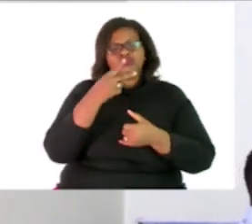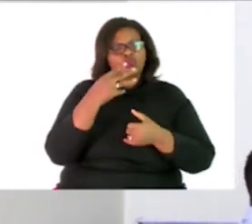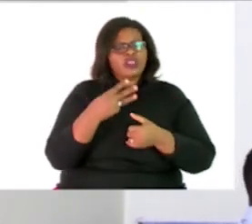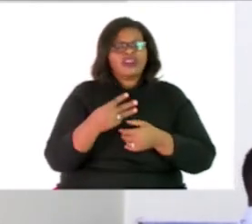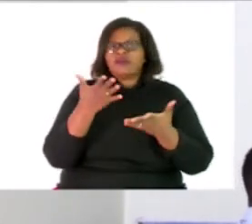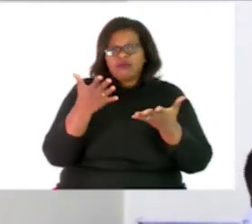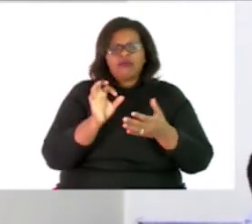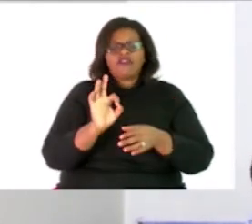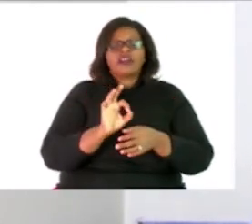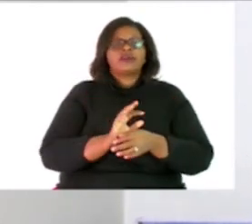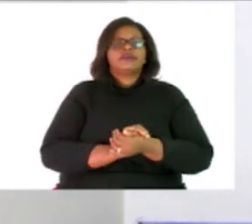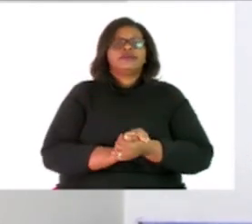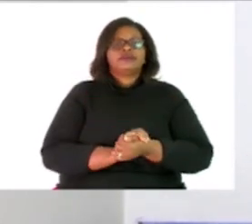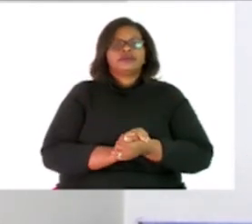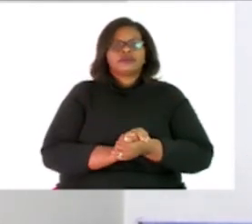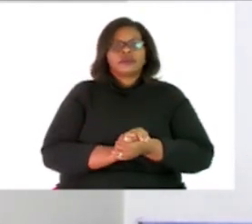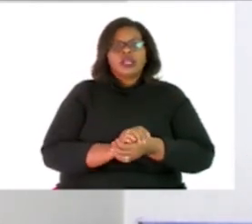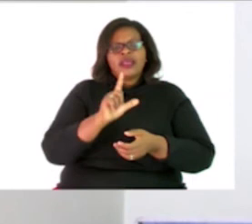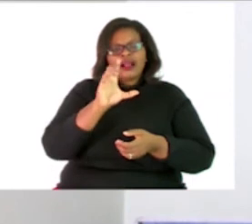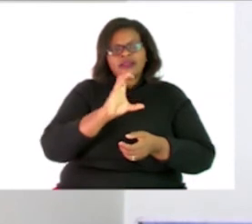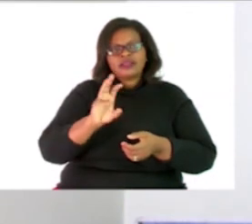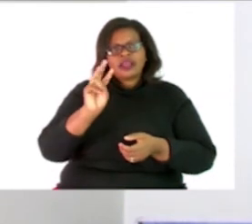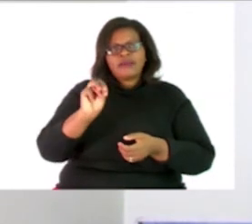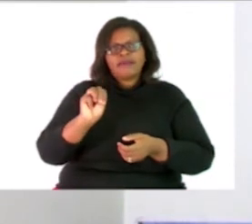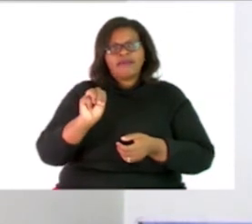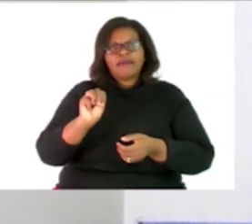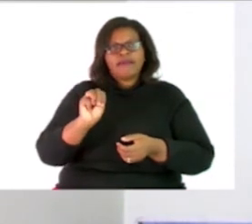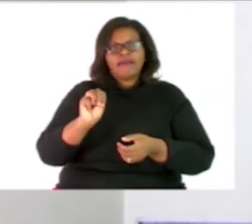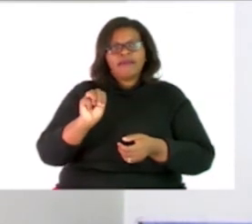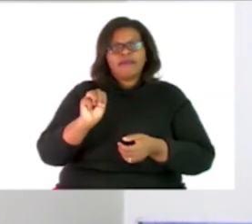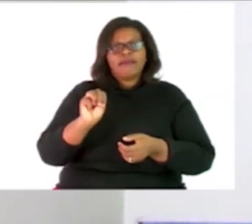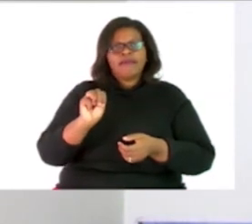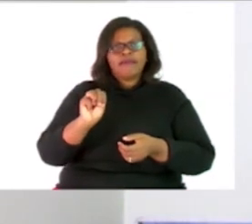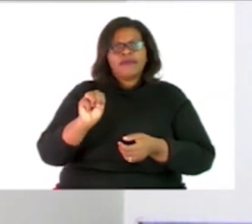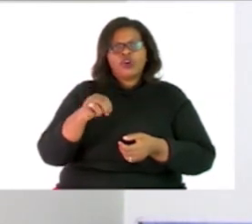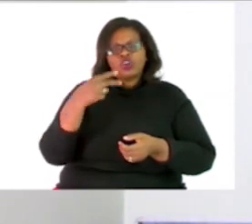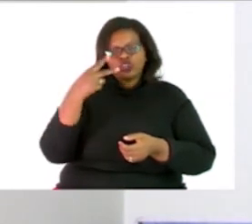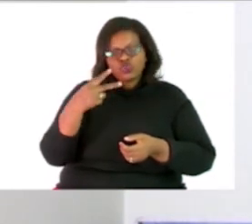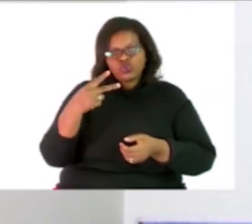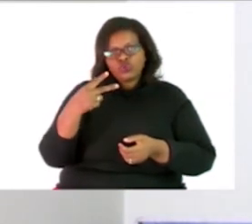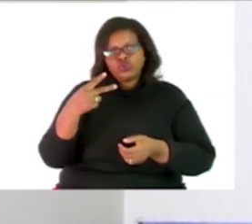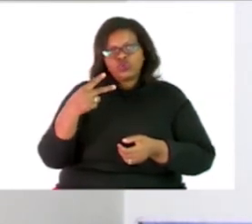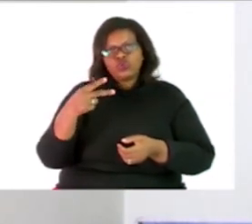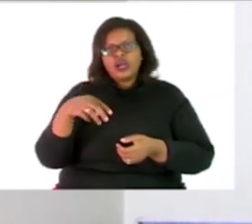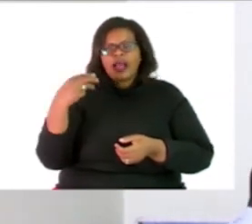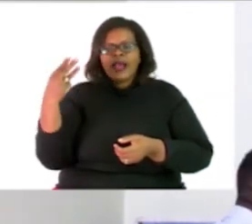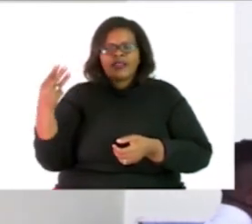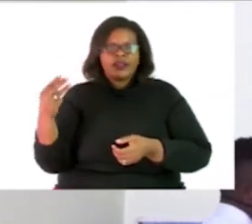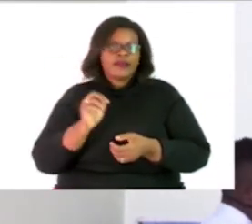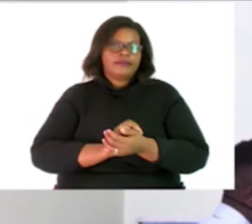The lowest common multiple of 2 and 3